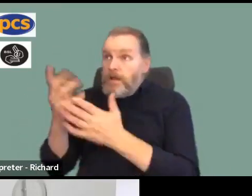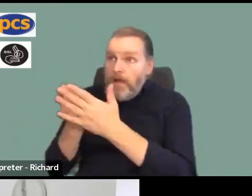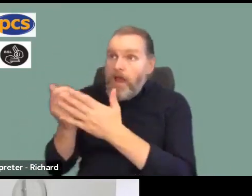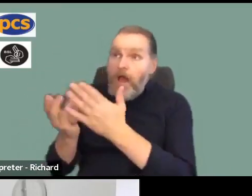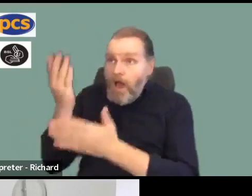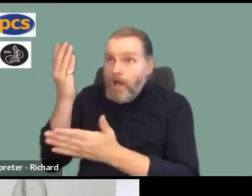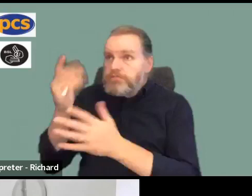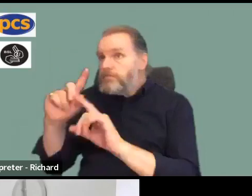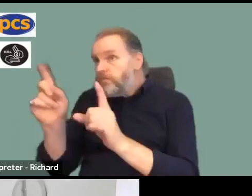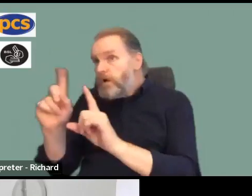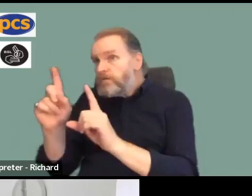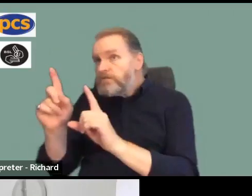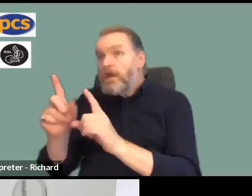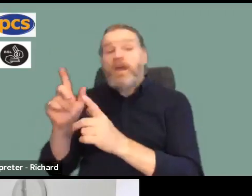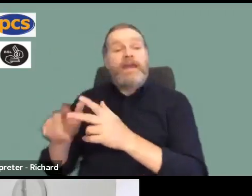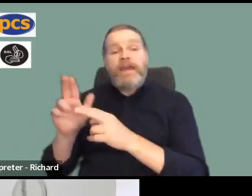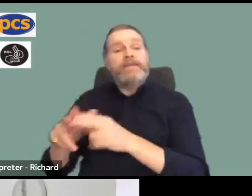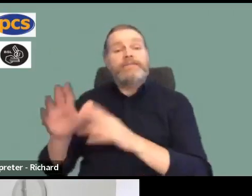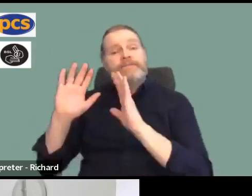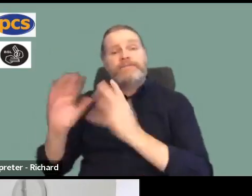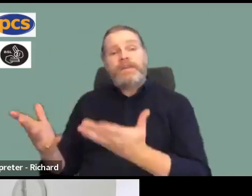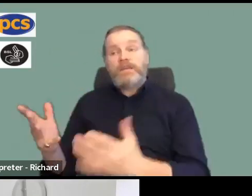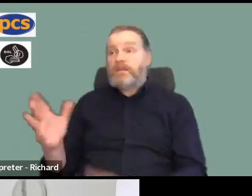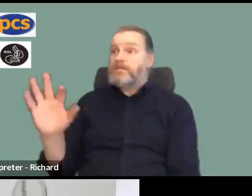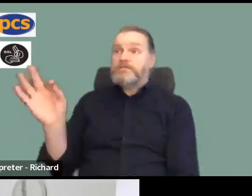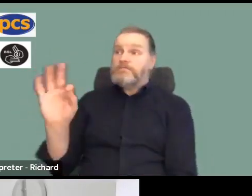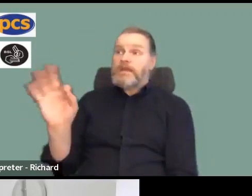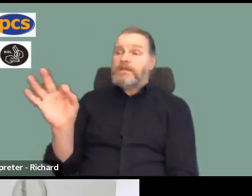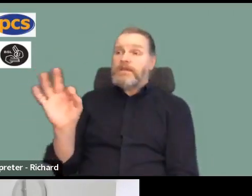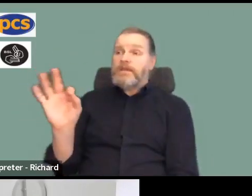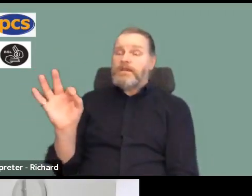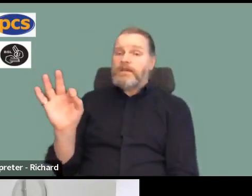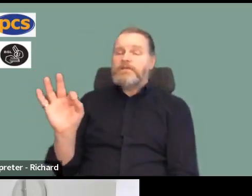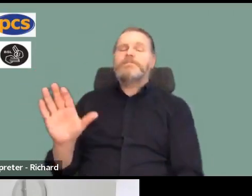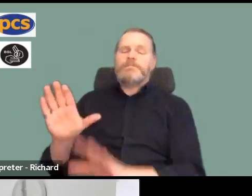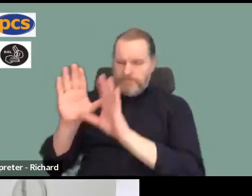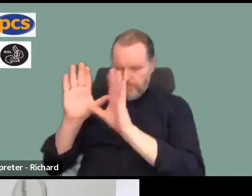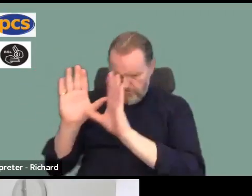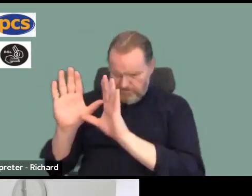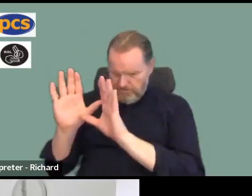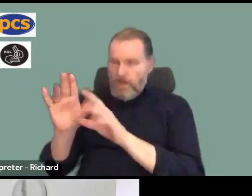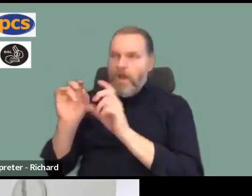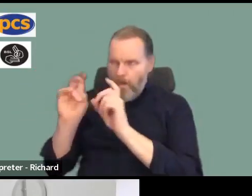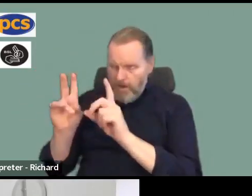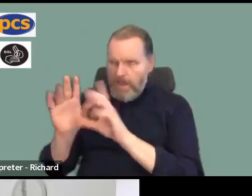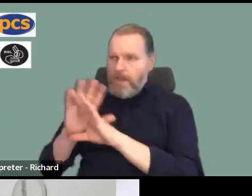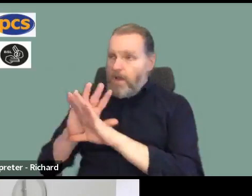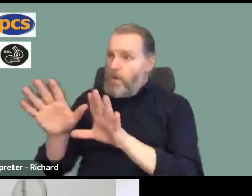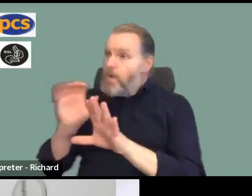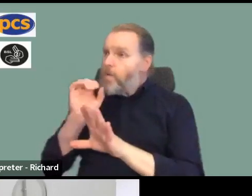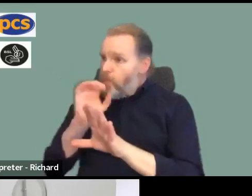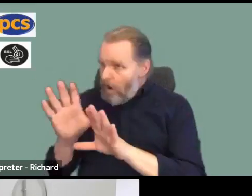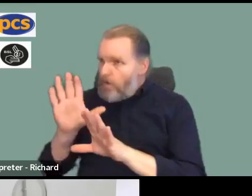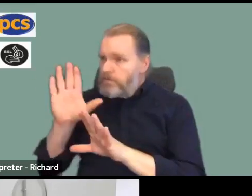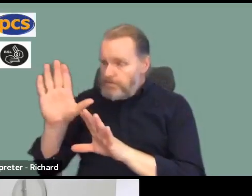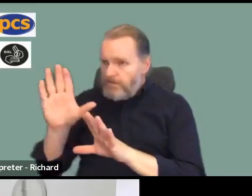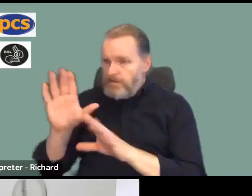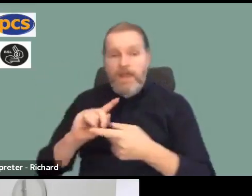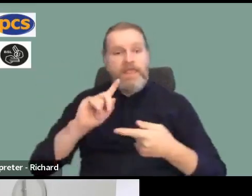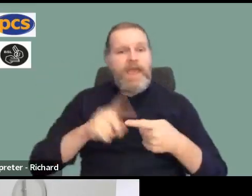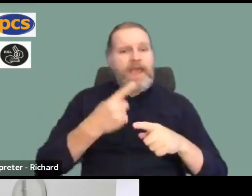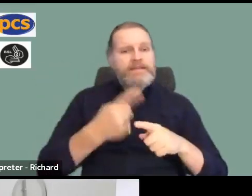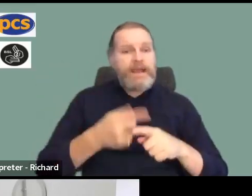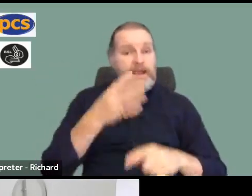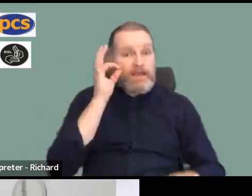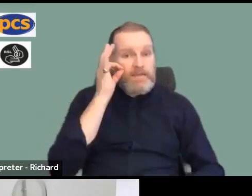doesn't, what we're going to plan and talk about and at the moment Fina, I can tell you that the the executive is talking